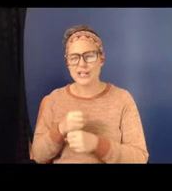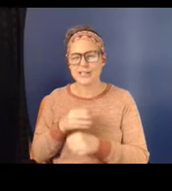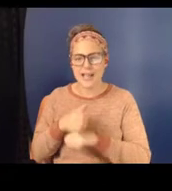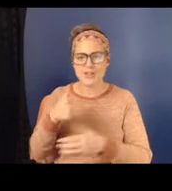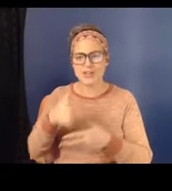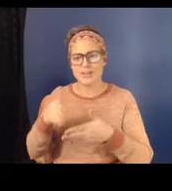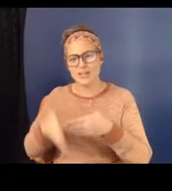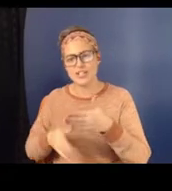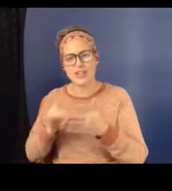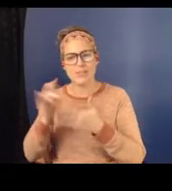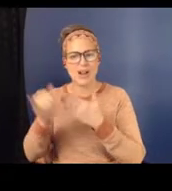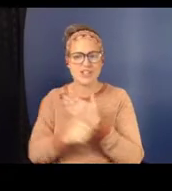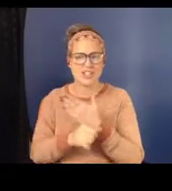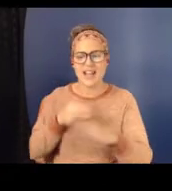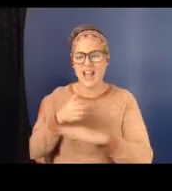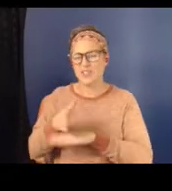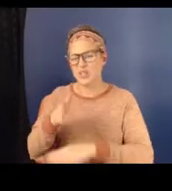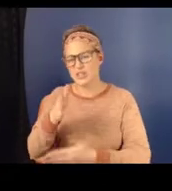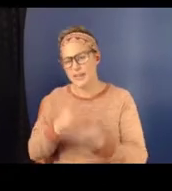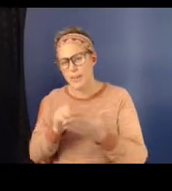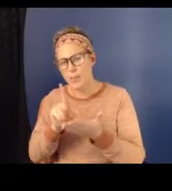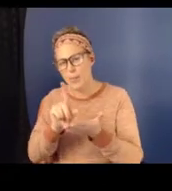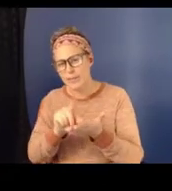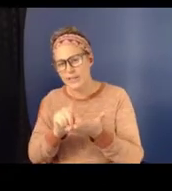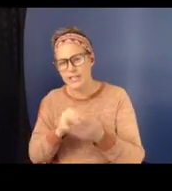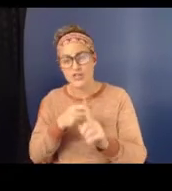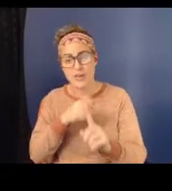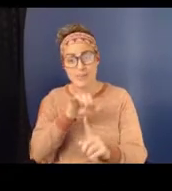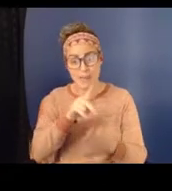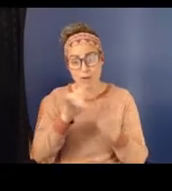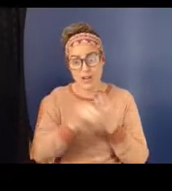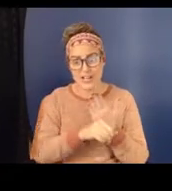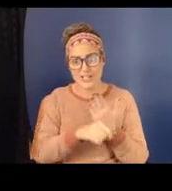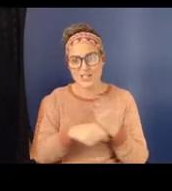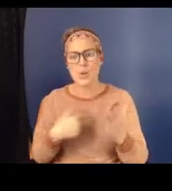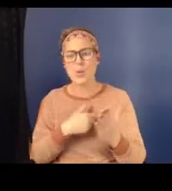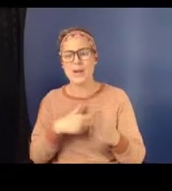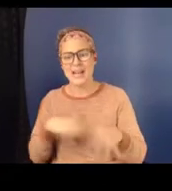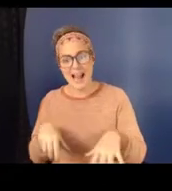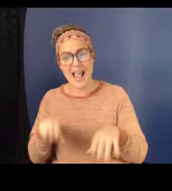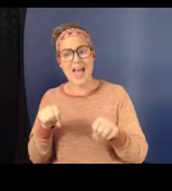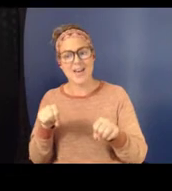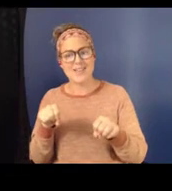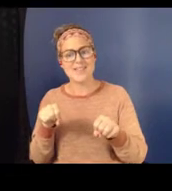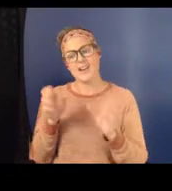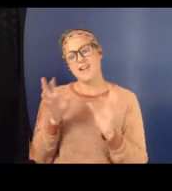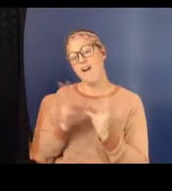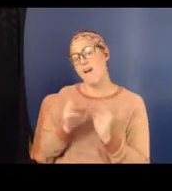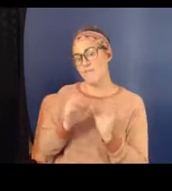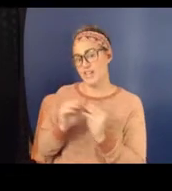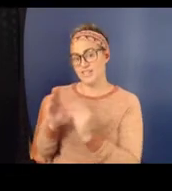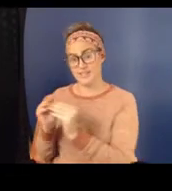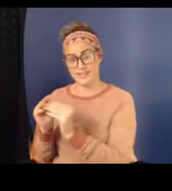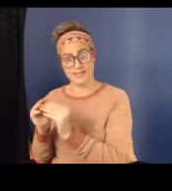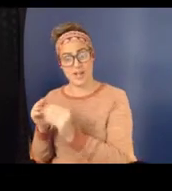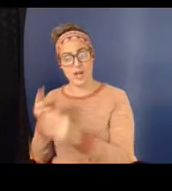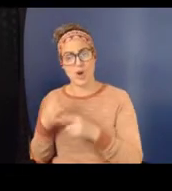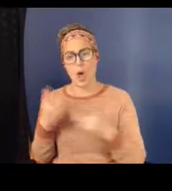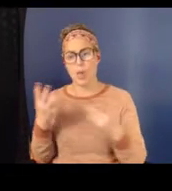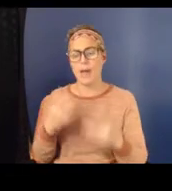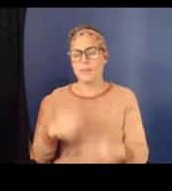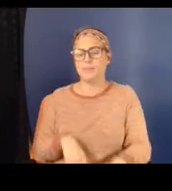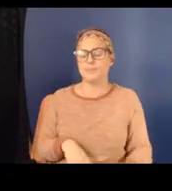that came from it, we held conferences called From Bullying to Battering,